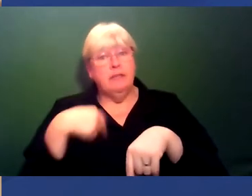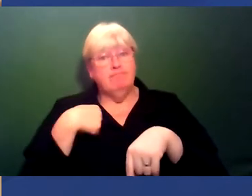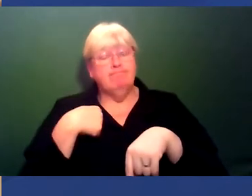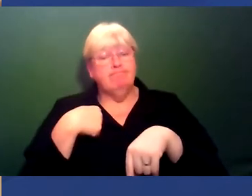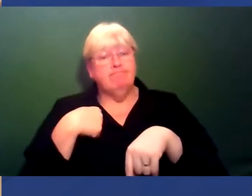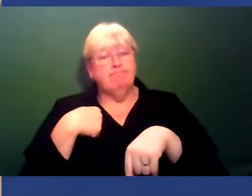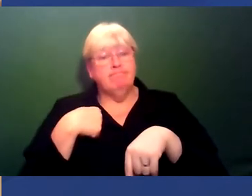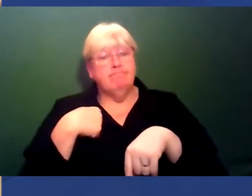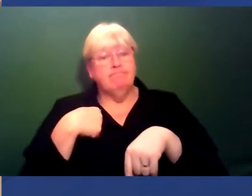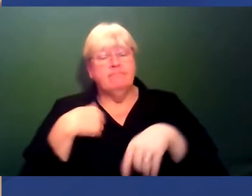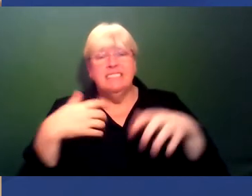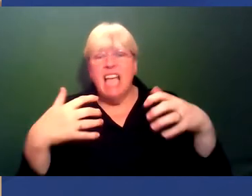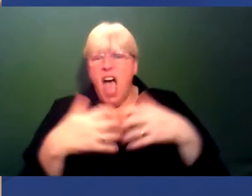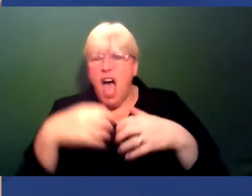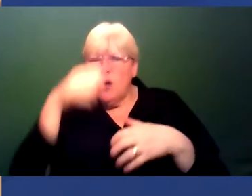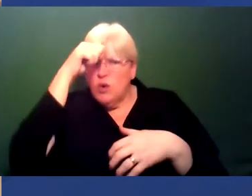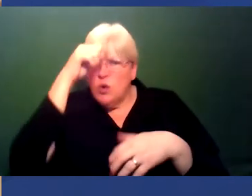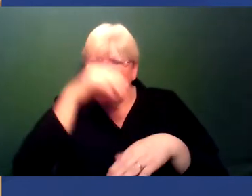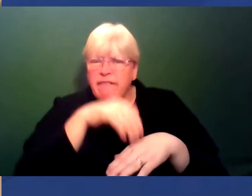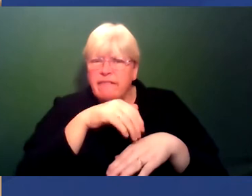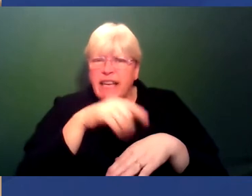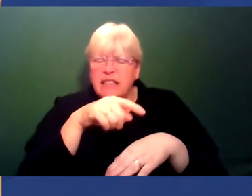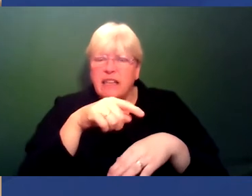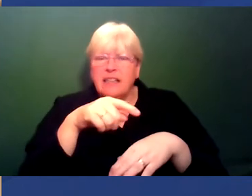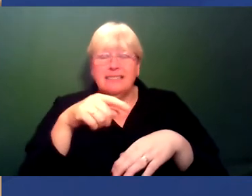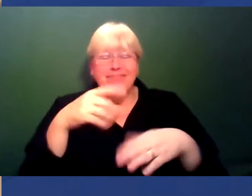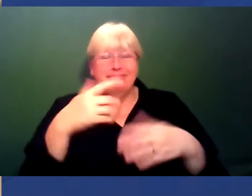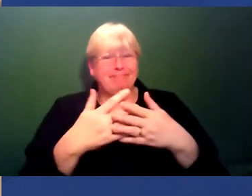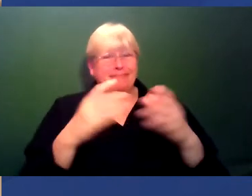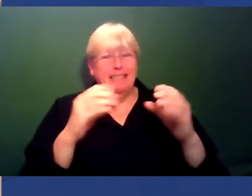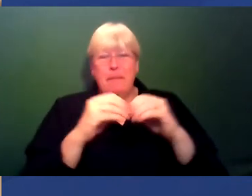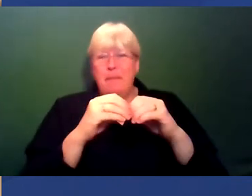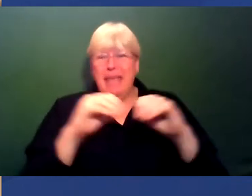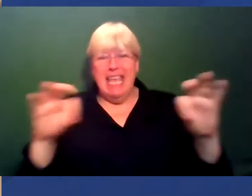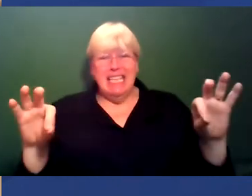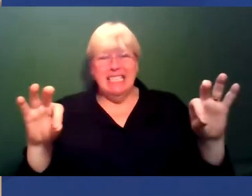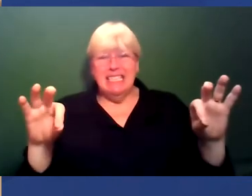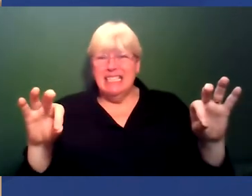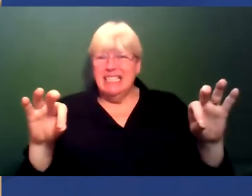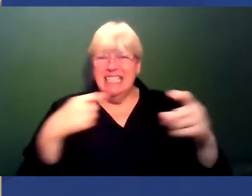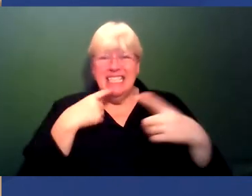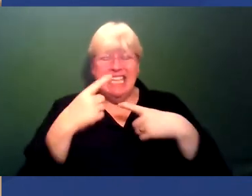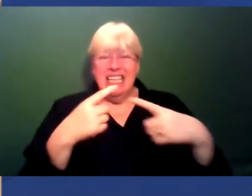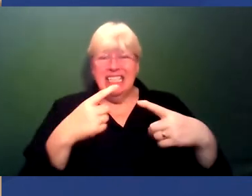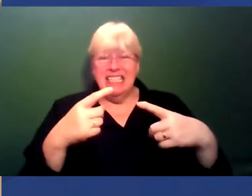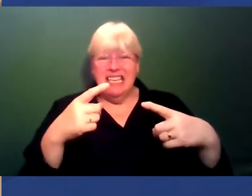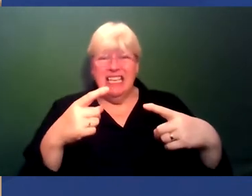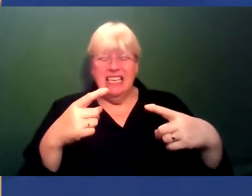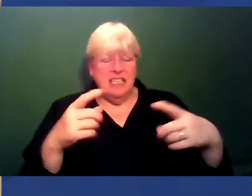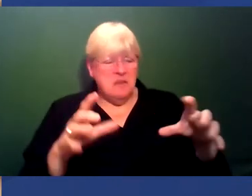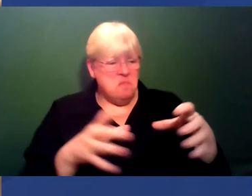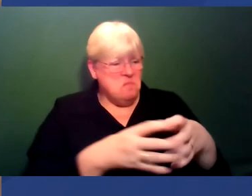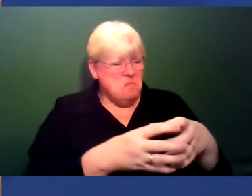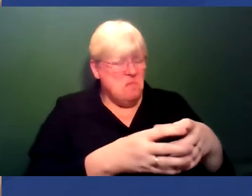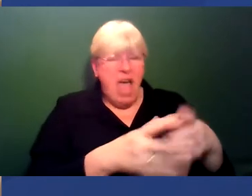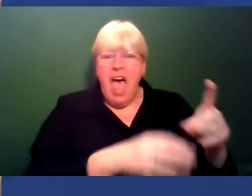you know, how do you know it's going to affect it? Well, unless you have baseline data around why need participation, like what is the body of applicants you're